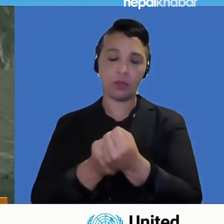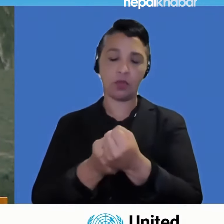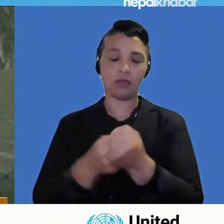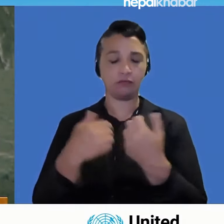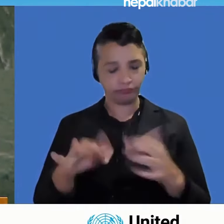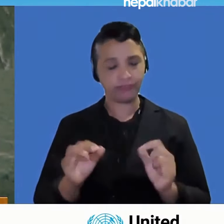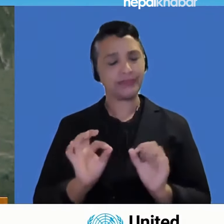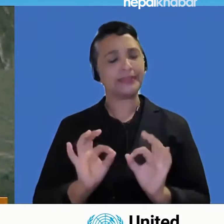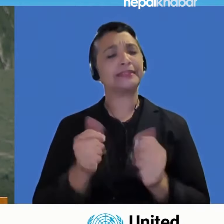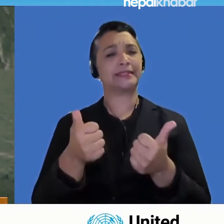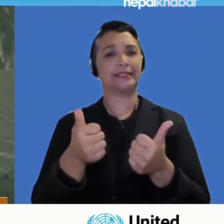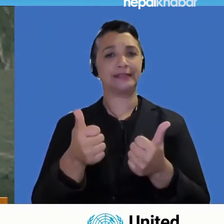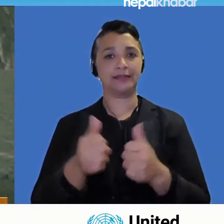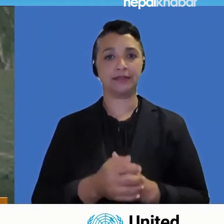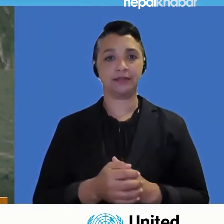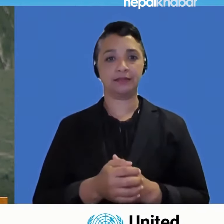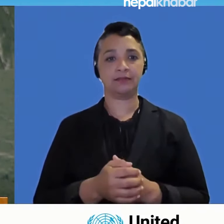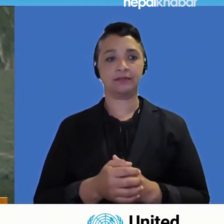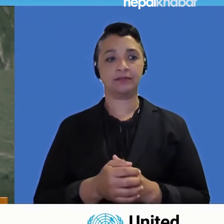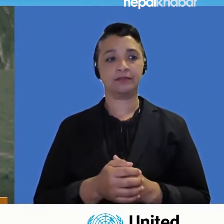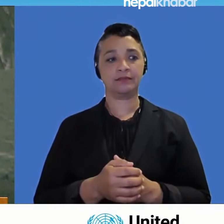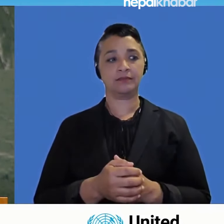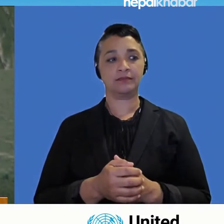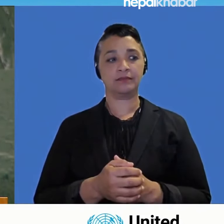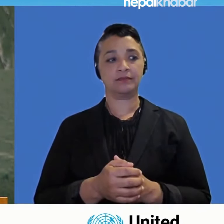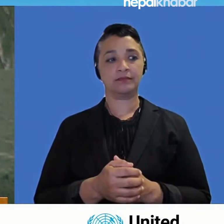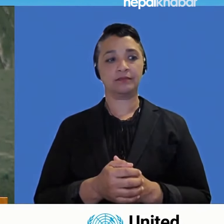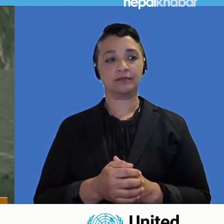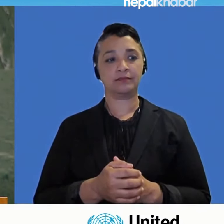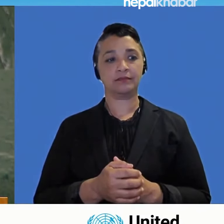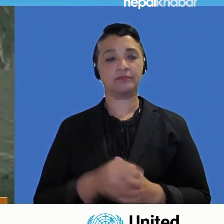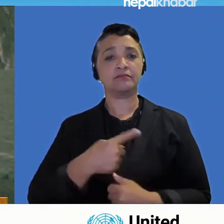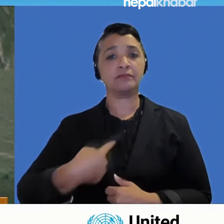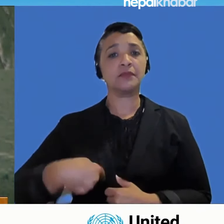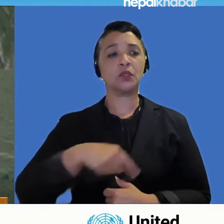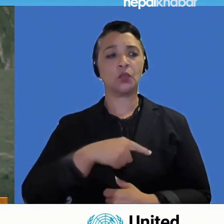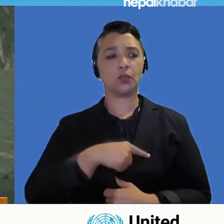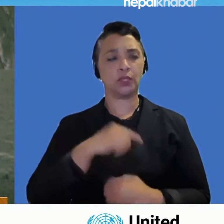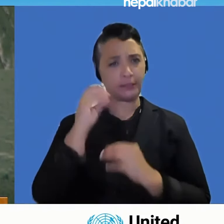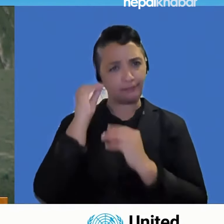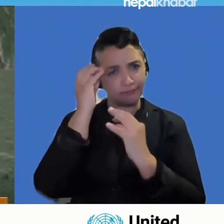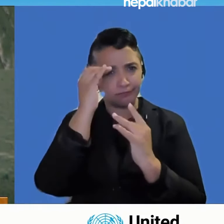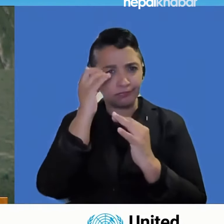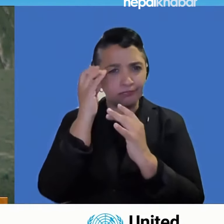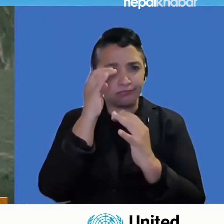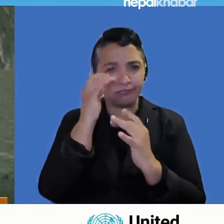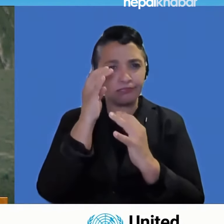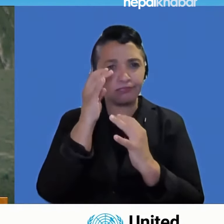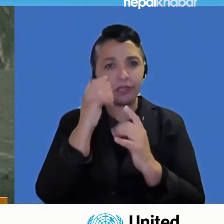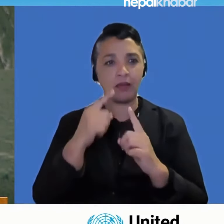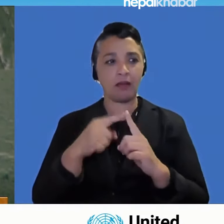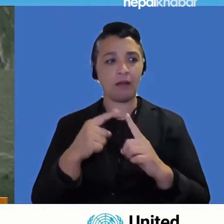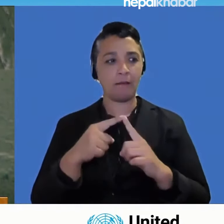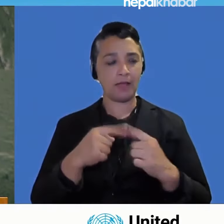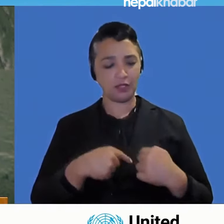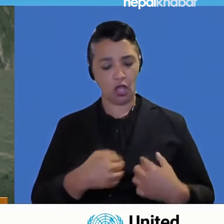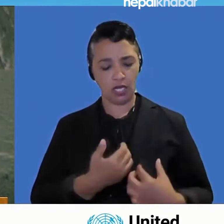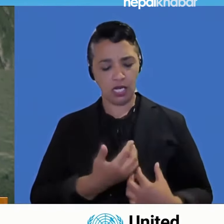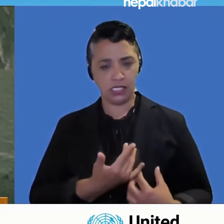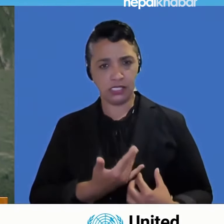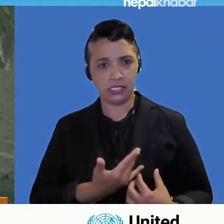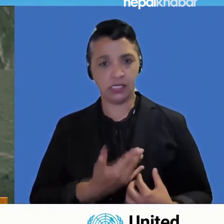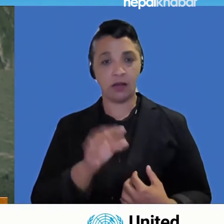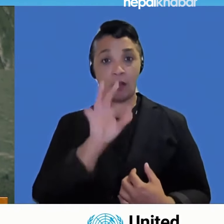and hearts are hurting from the fact that millions of children in LDCs go hungry every day.